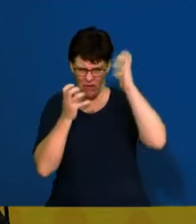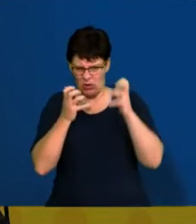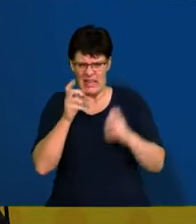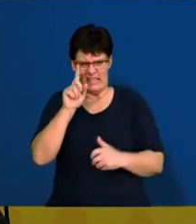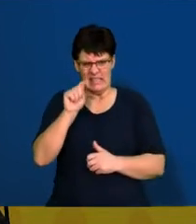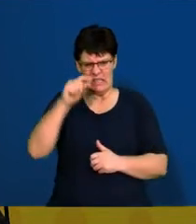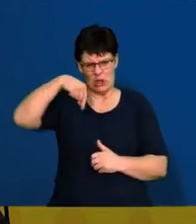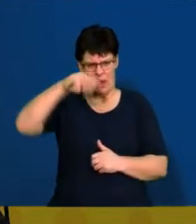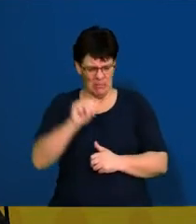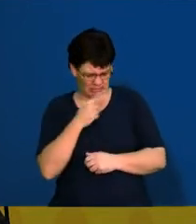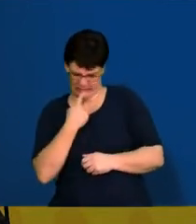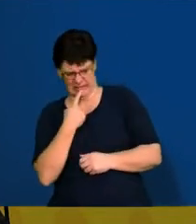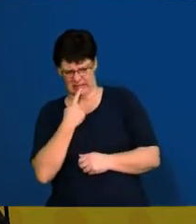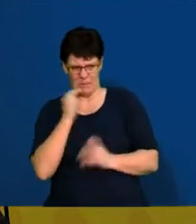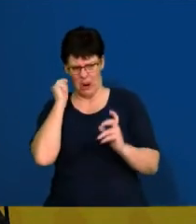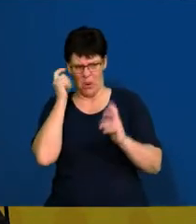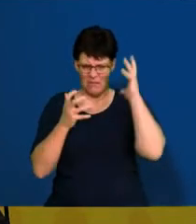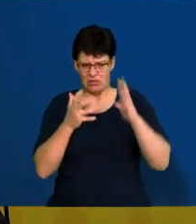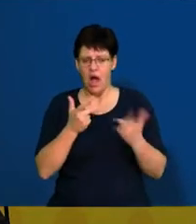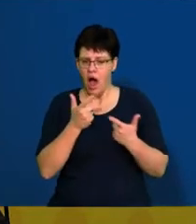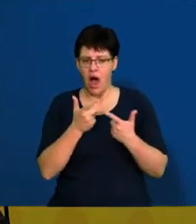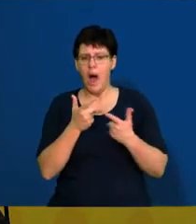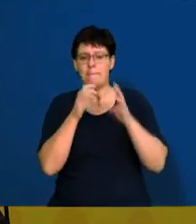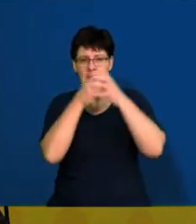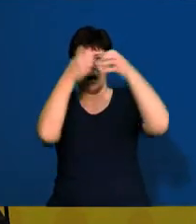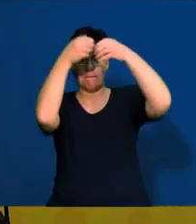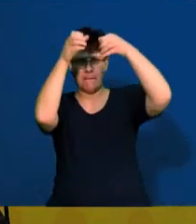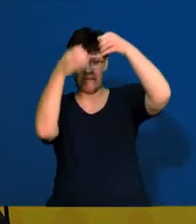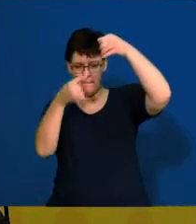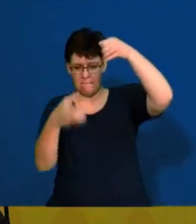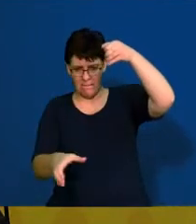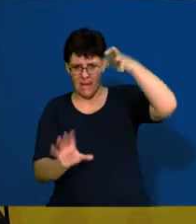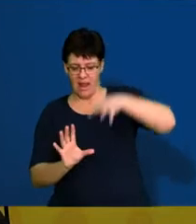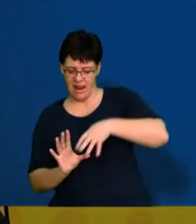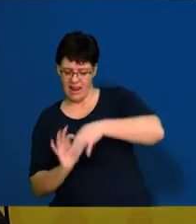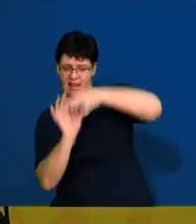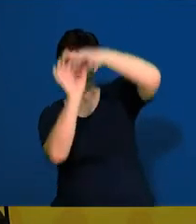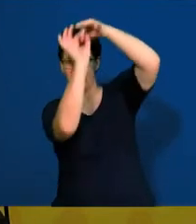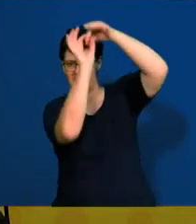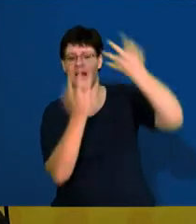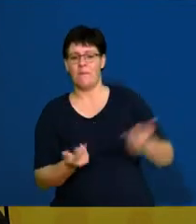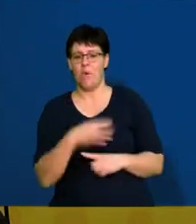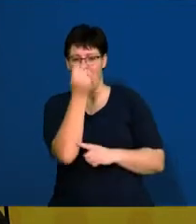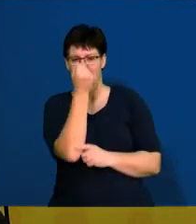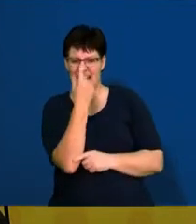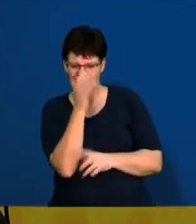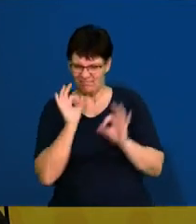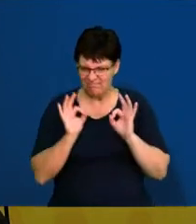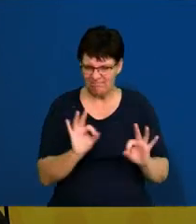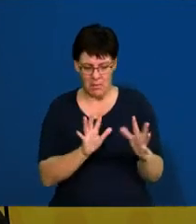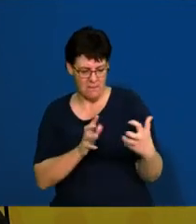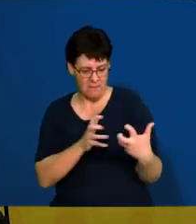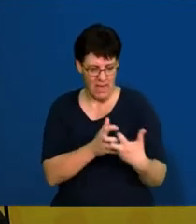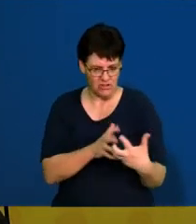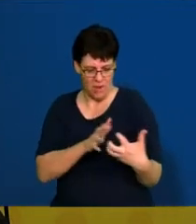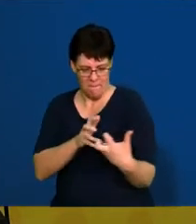A lot of people get confused with this. So, break it down and just link it together so that you guys can understand what